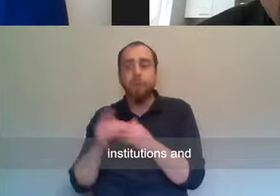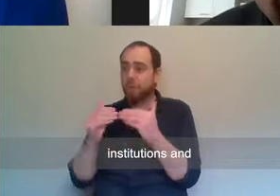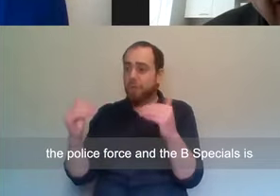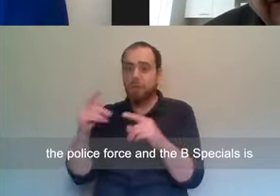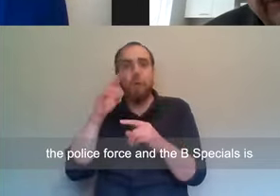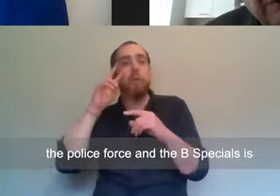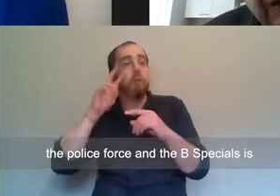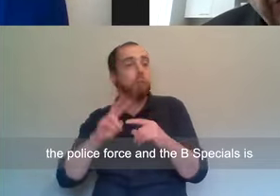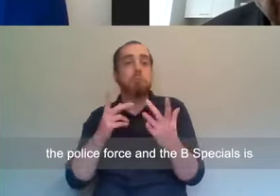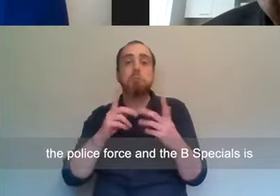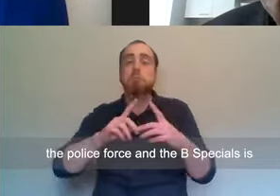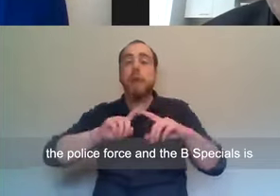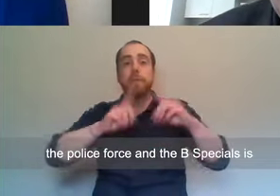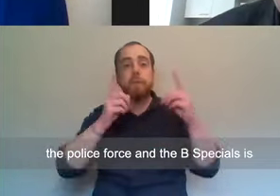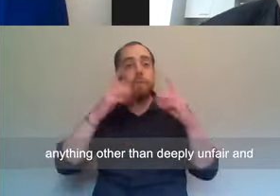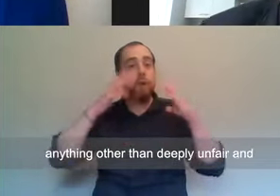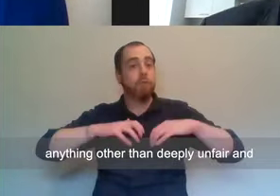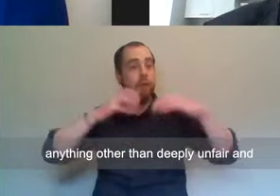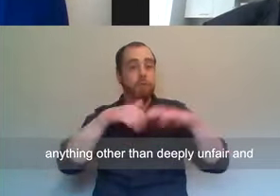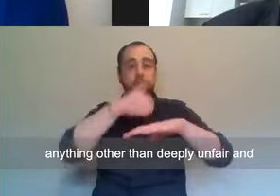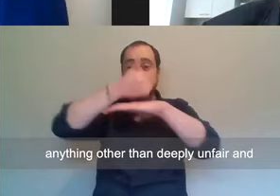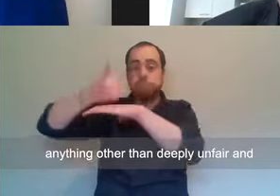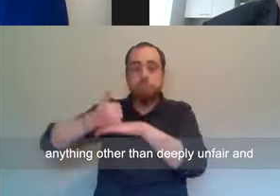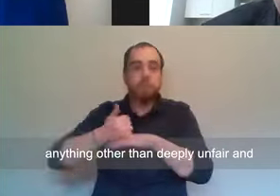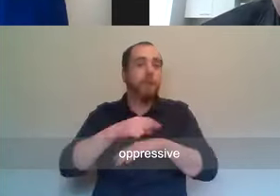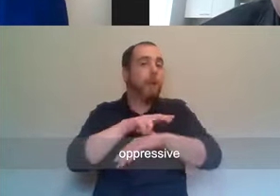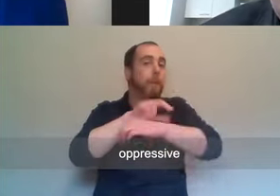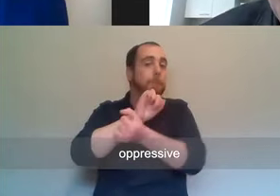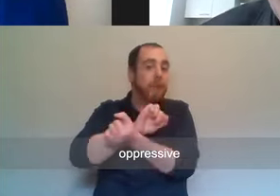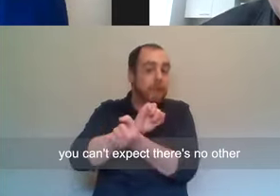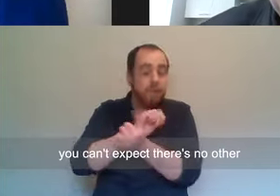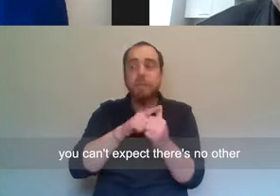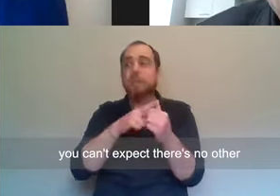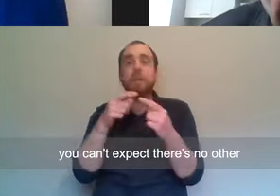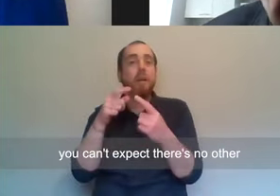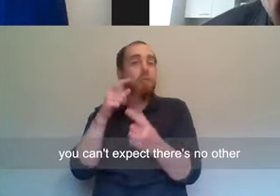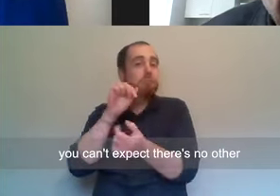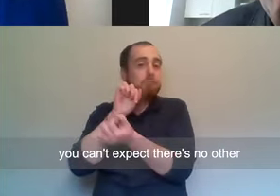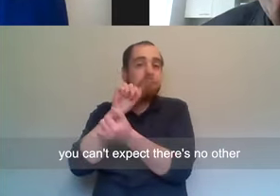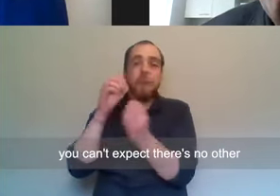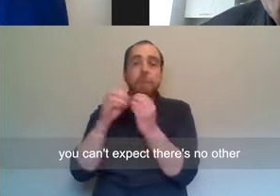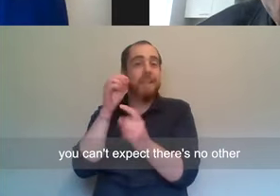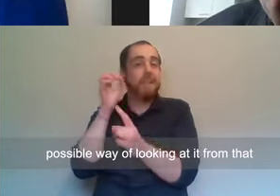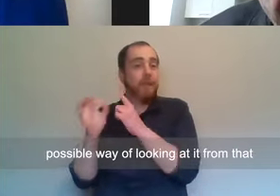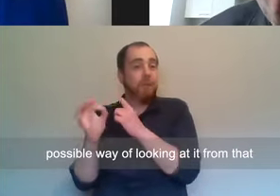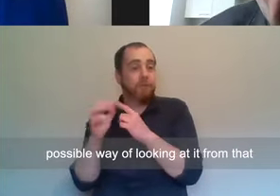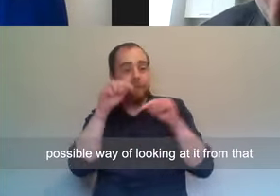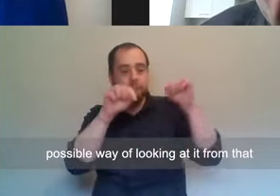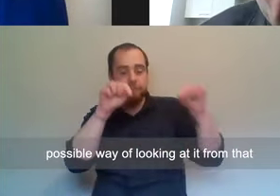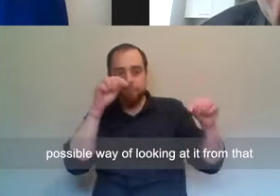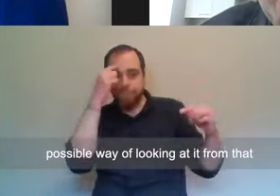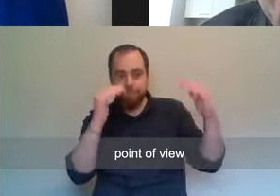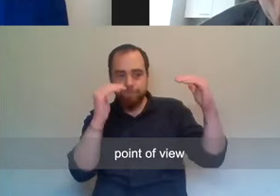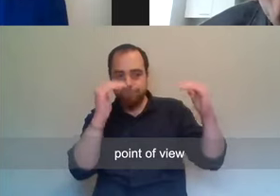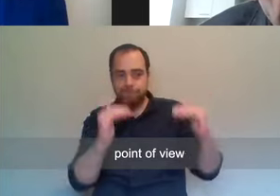and the police force and the B specials as anything other than deeply unfair and oppressive? You can't expect, there's no other possible